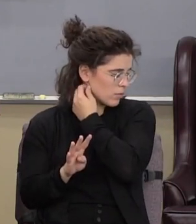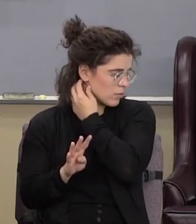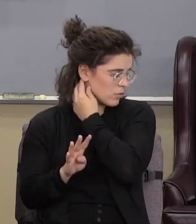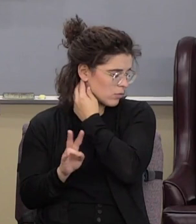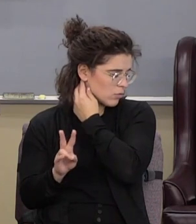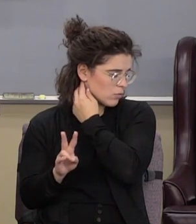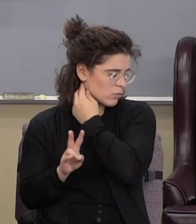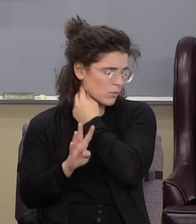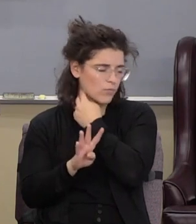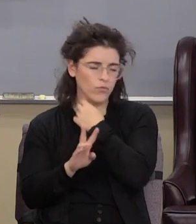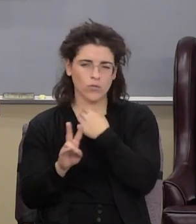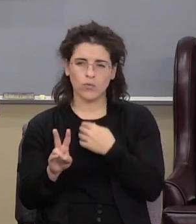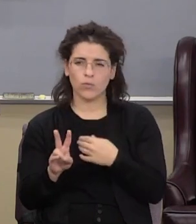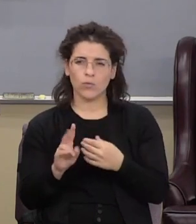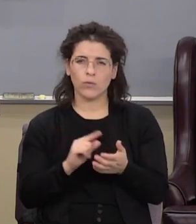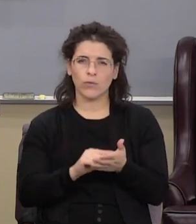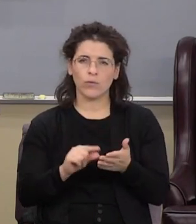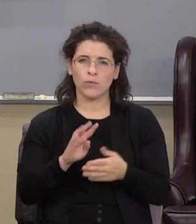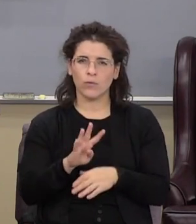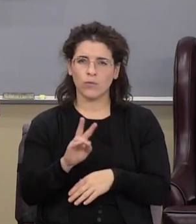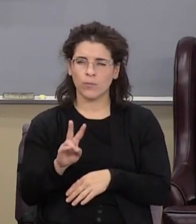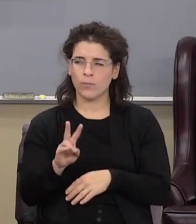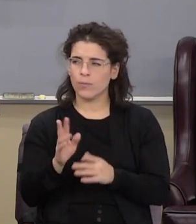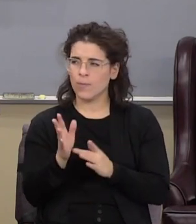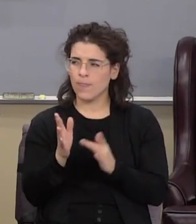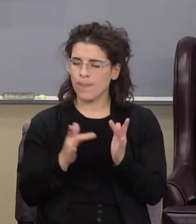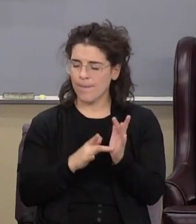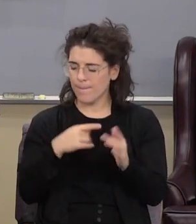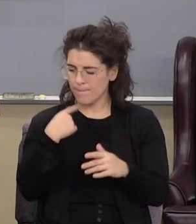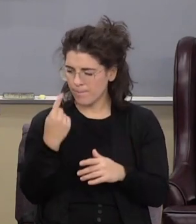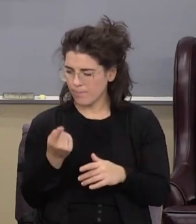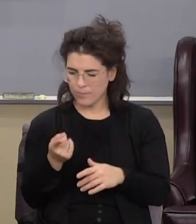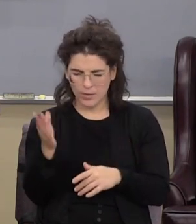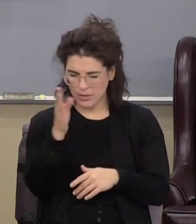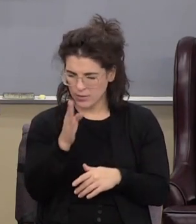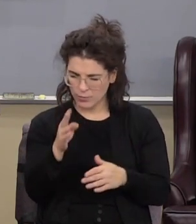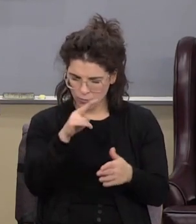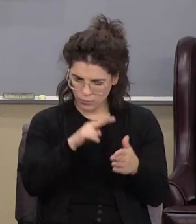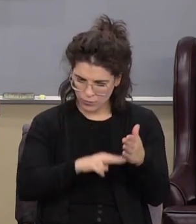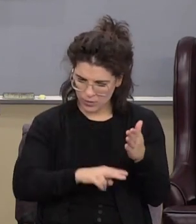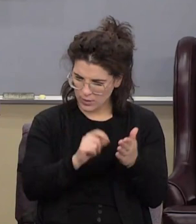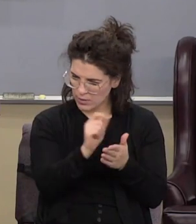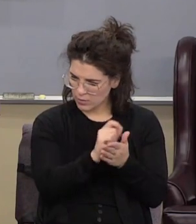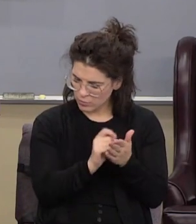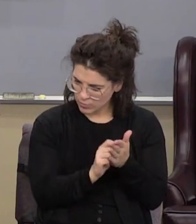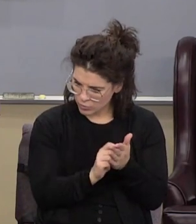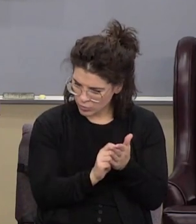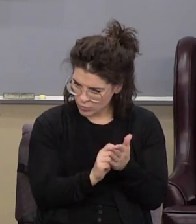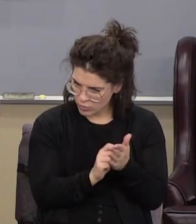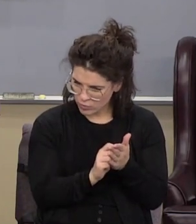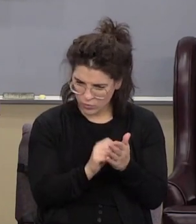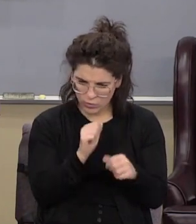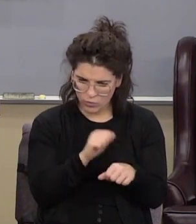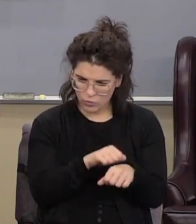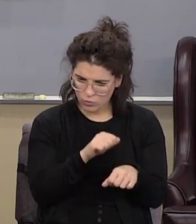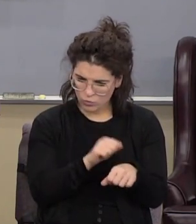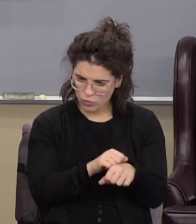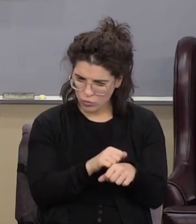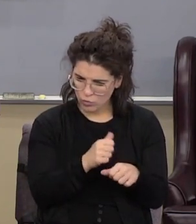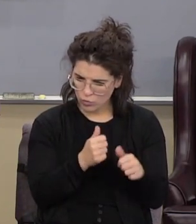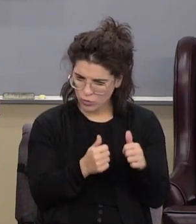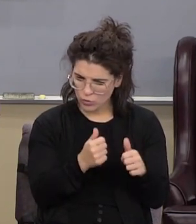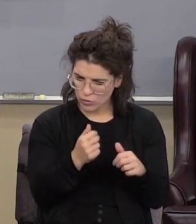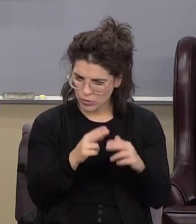2 Jesus said unto them did you never read in the scripture the stone which the builders